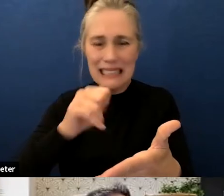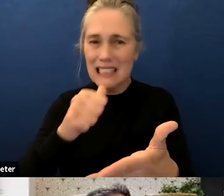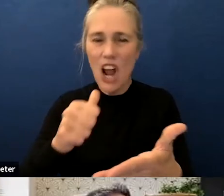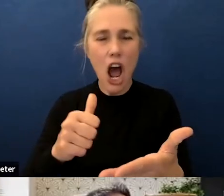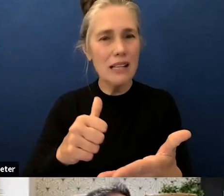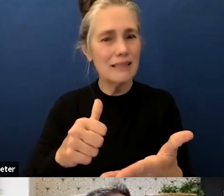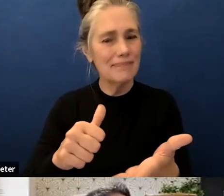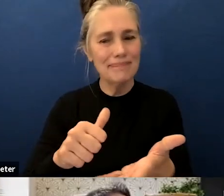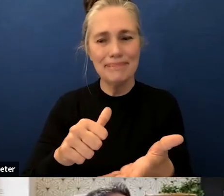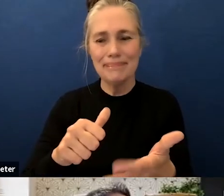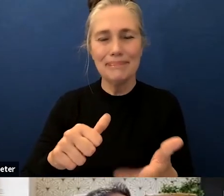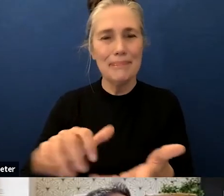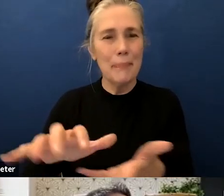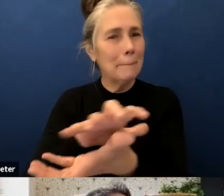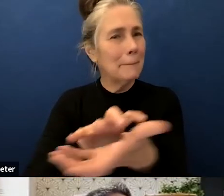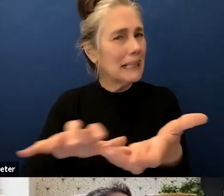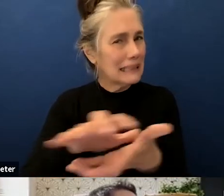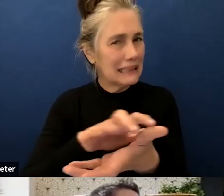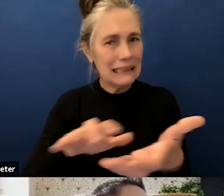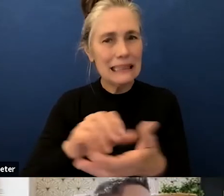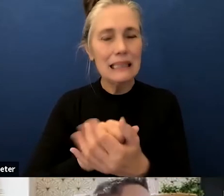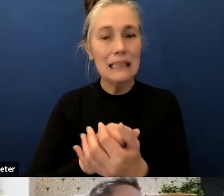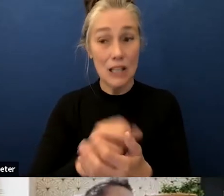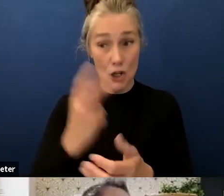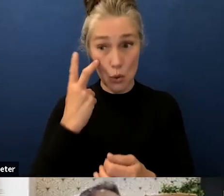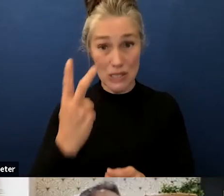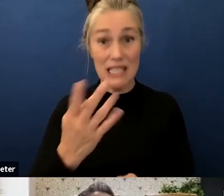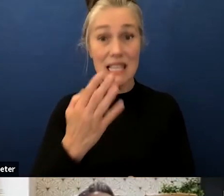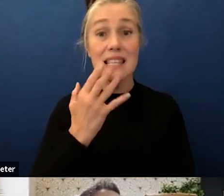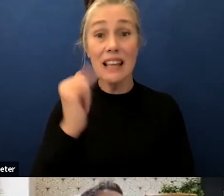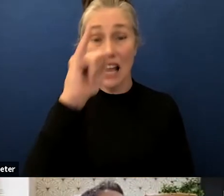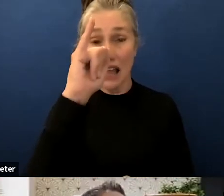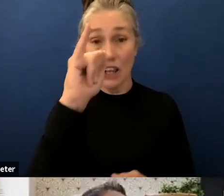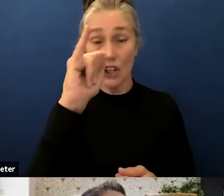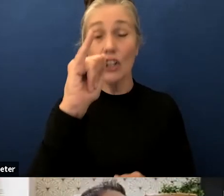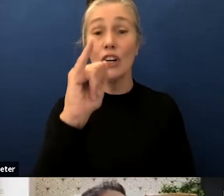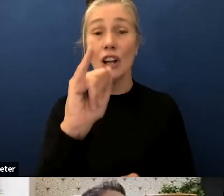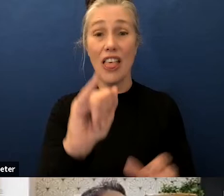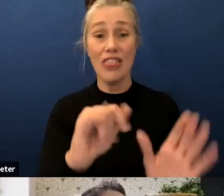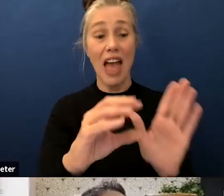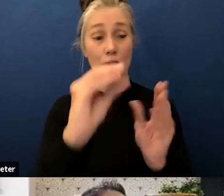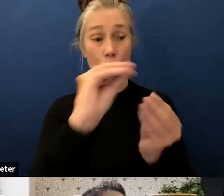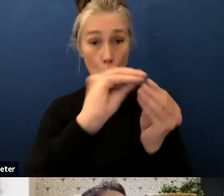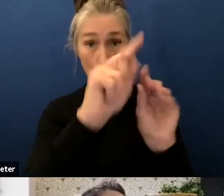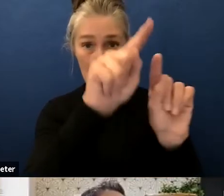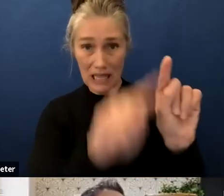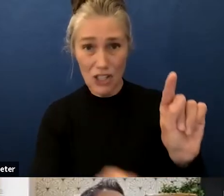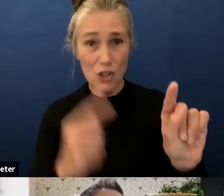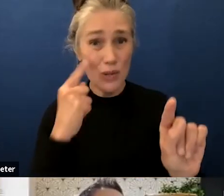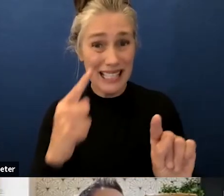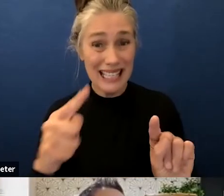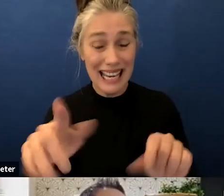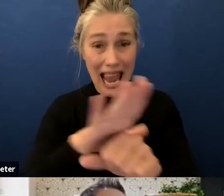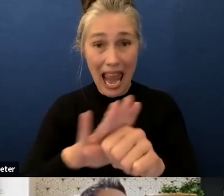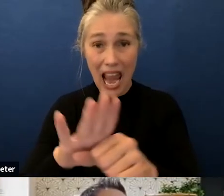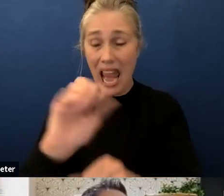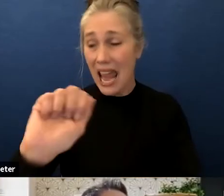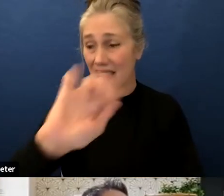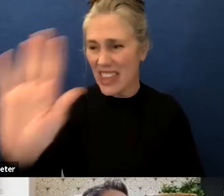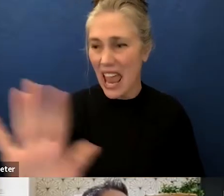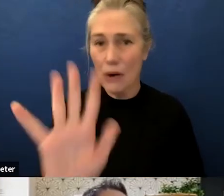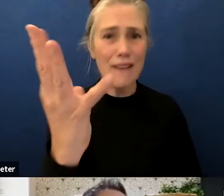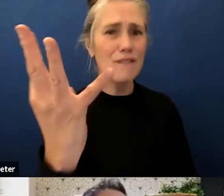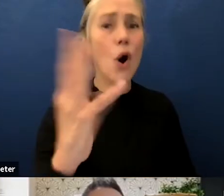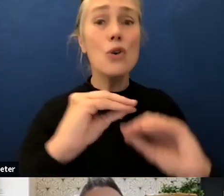and if you look at the color coding here trusty area number four doesn't have any school sites on it